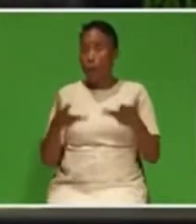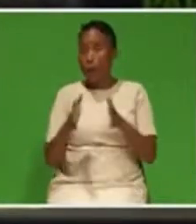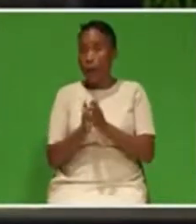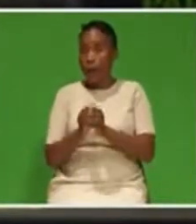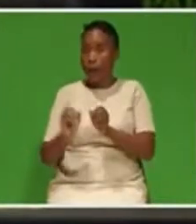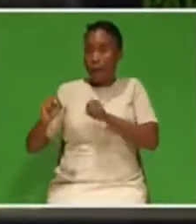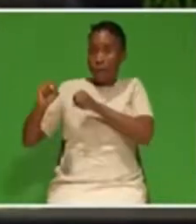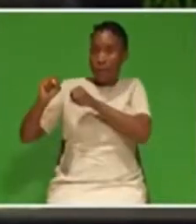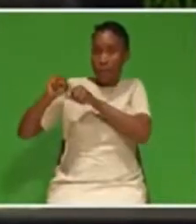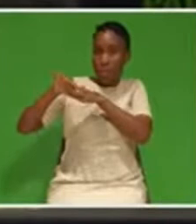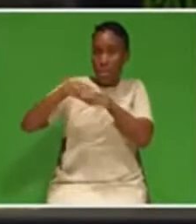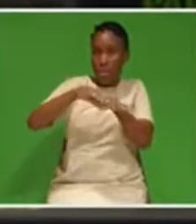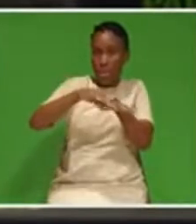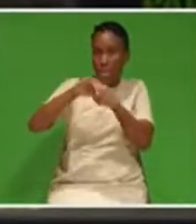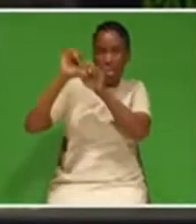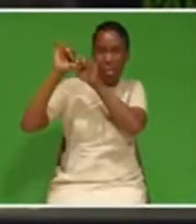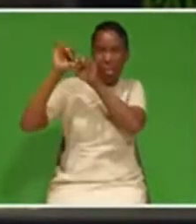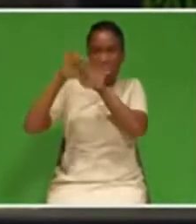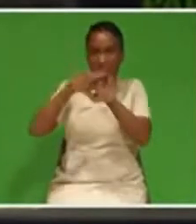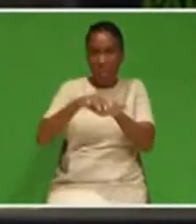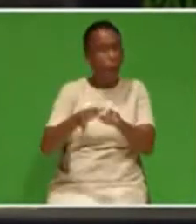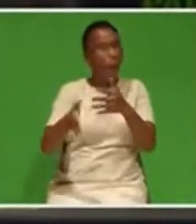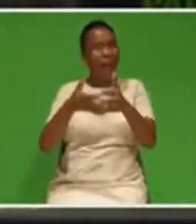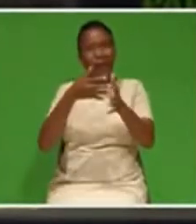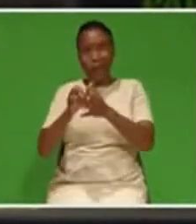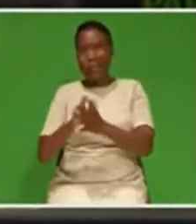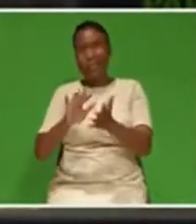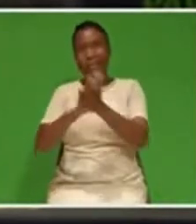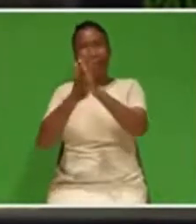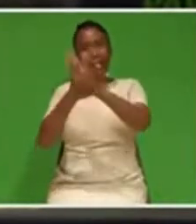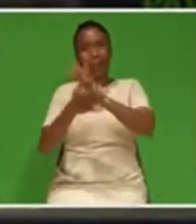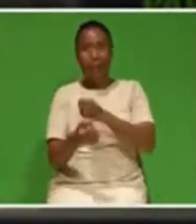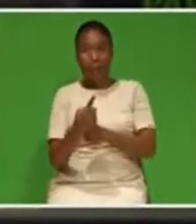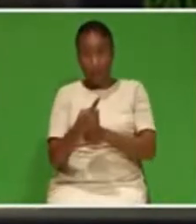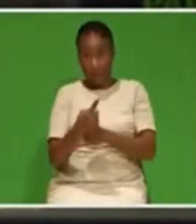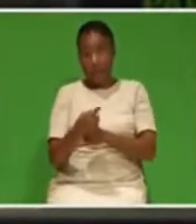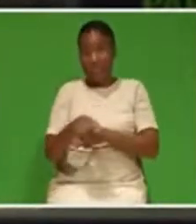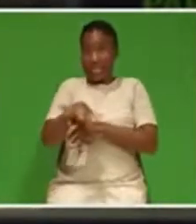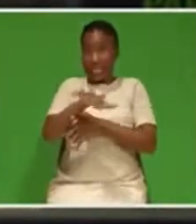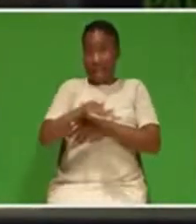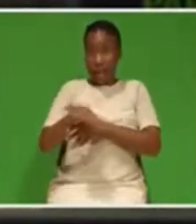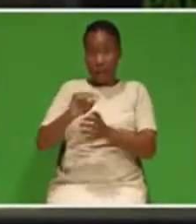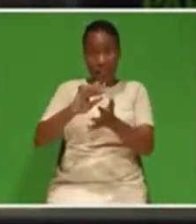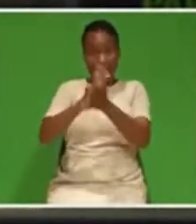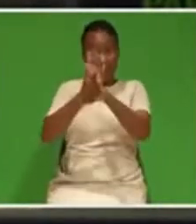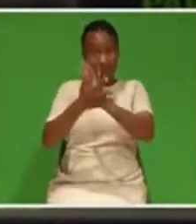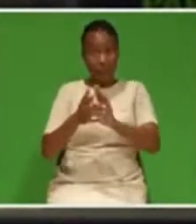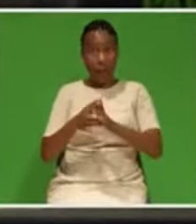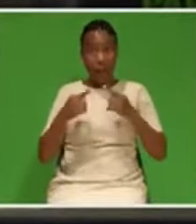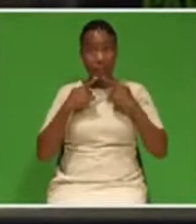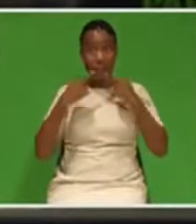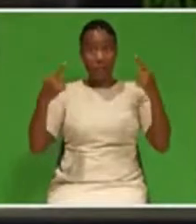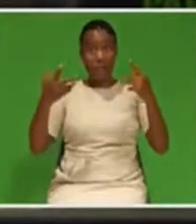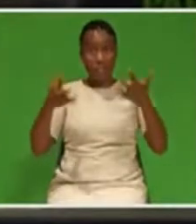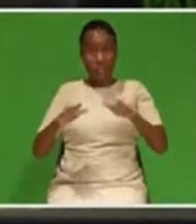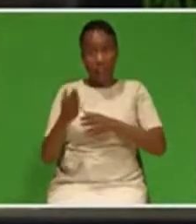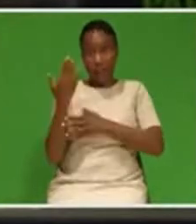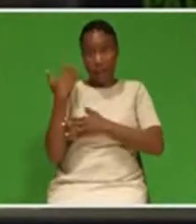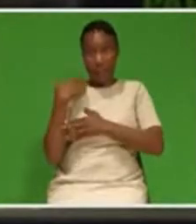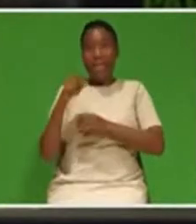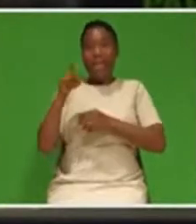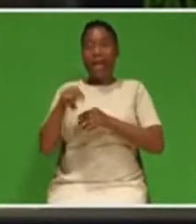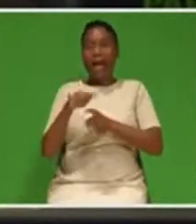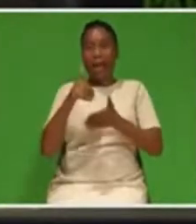The state of disaster that was declared last week will be used to mitigate the social and